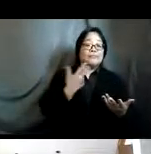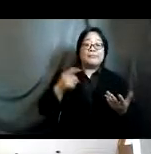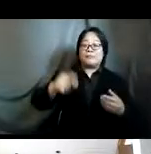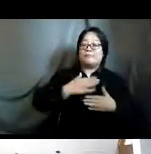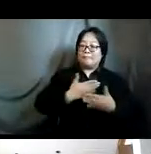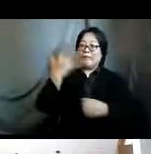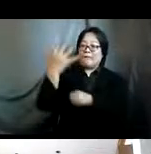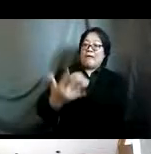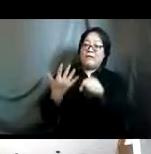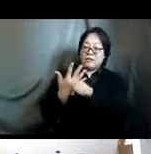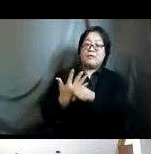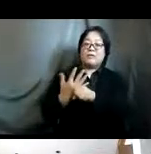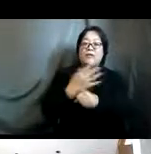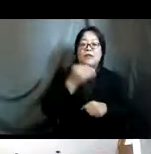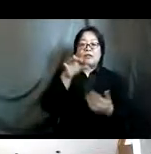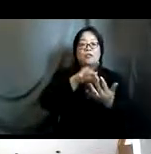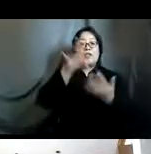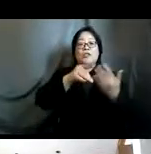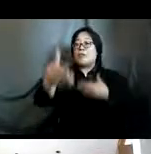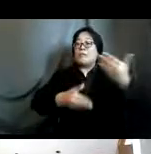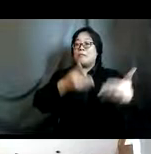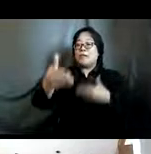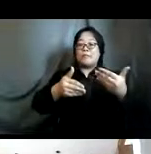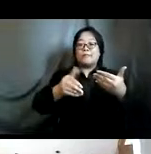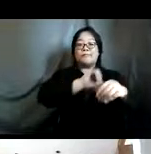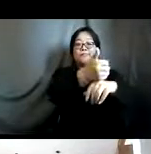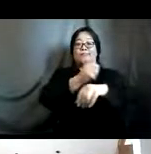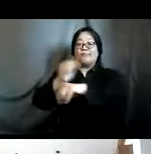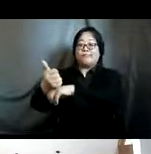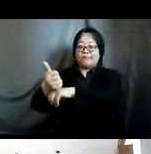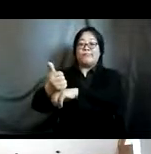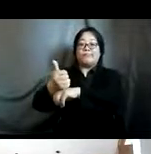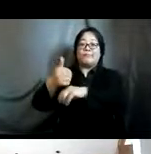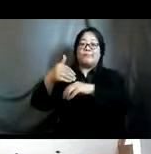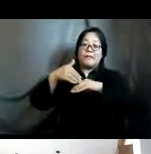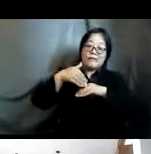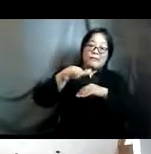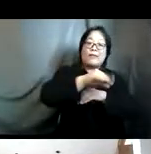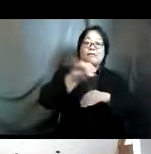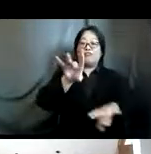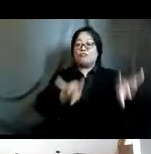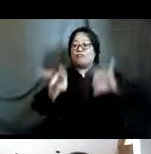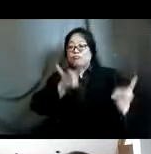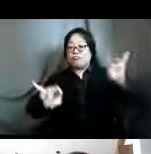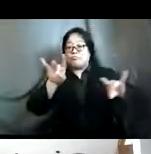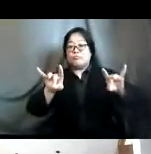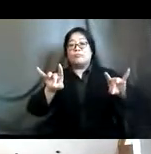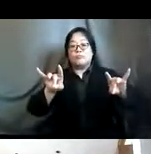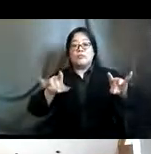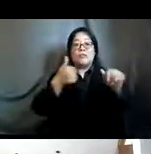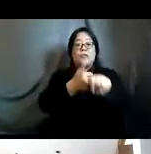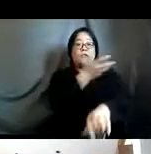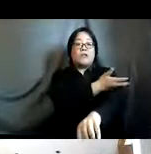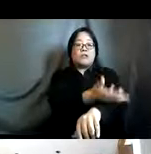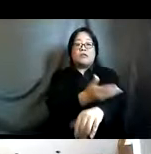and the selection process is to a formulate rovington submission and the selection will be determined by generation equality core group